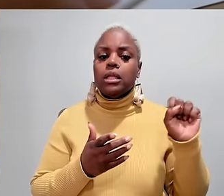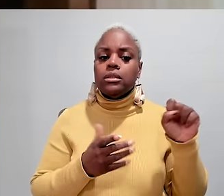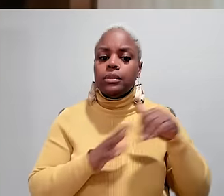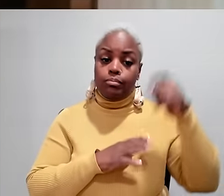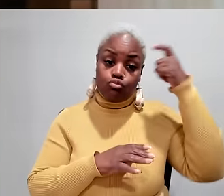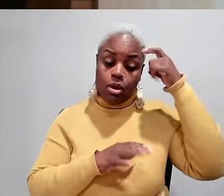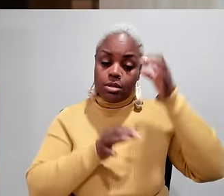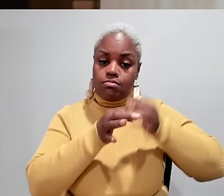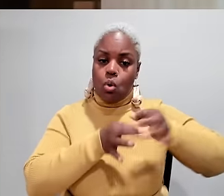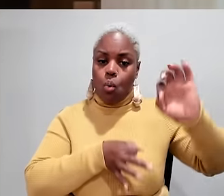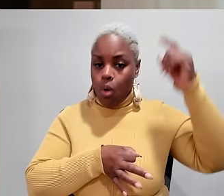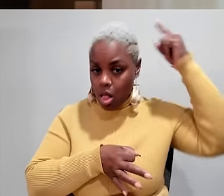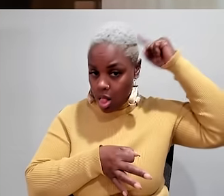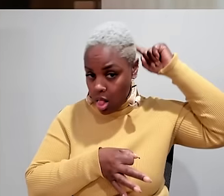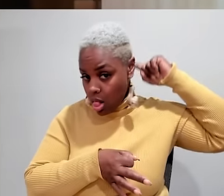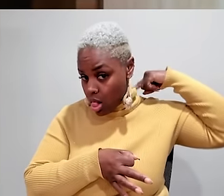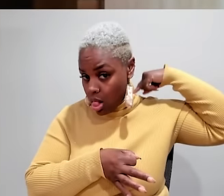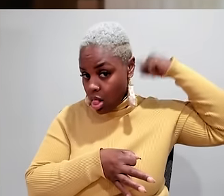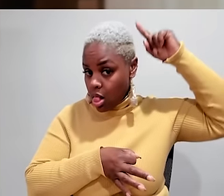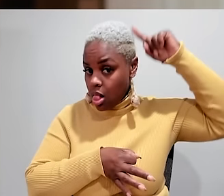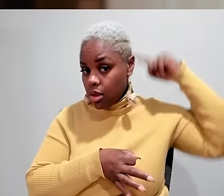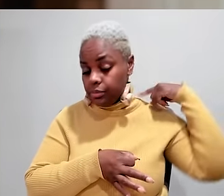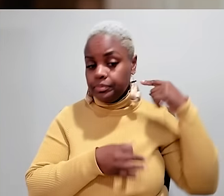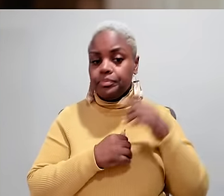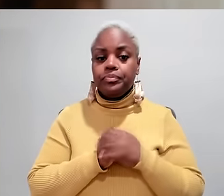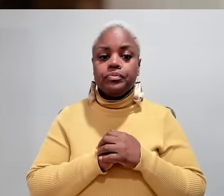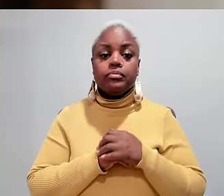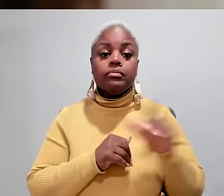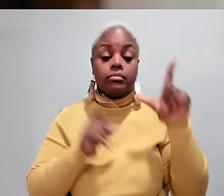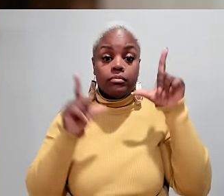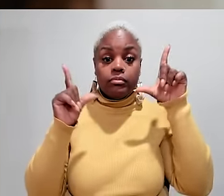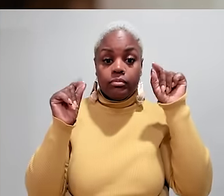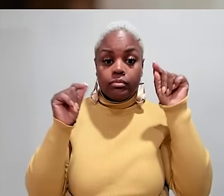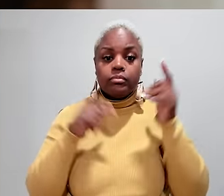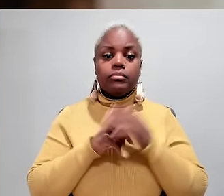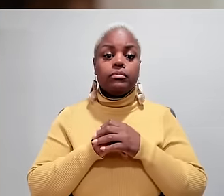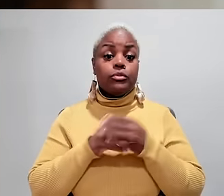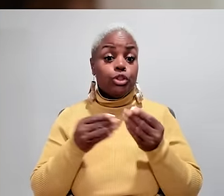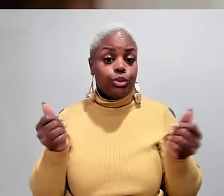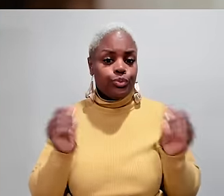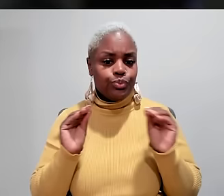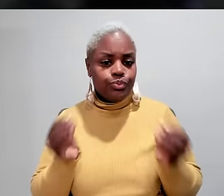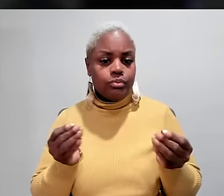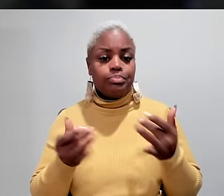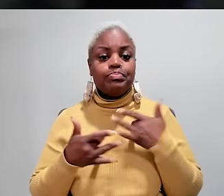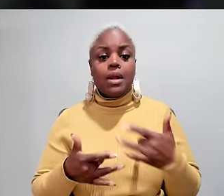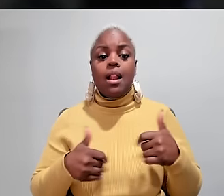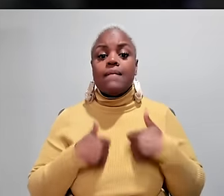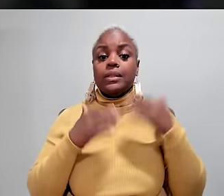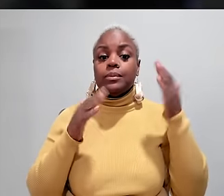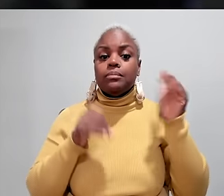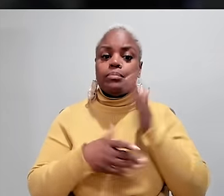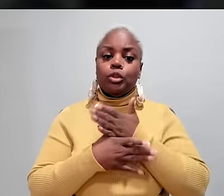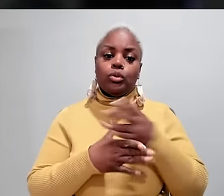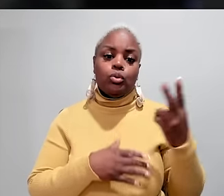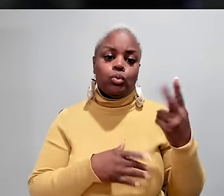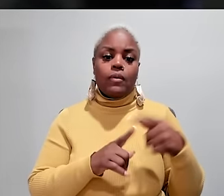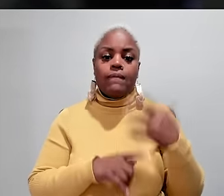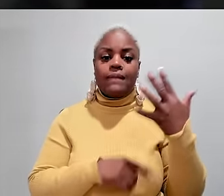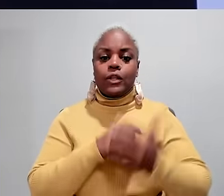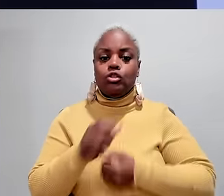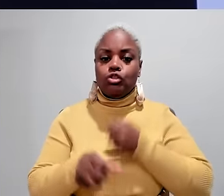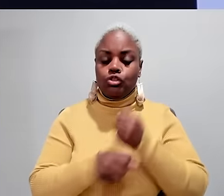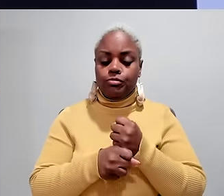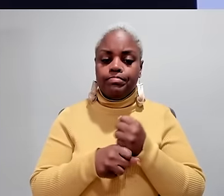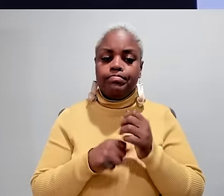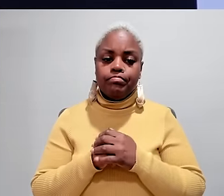brain and spinal cord, weakening muscles, until a person can only blink his eyes. There is no cure, with